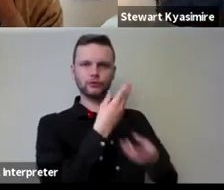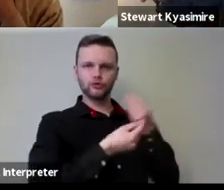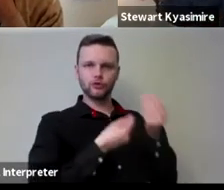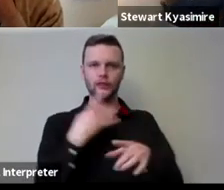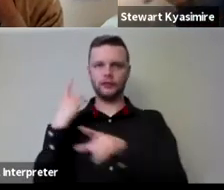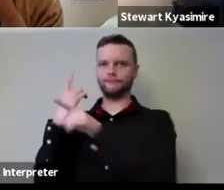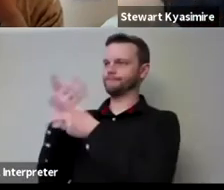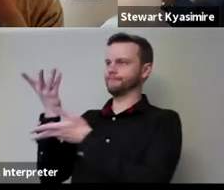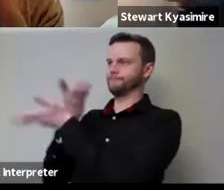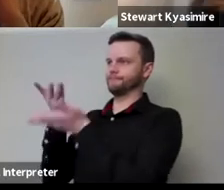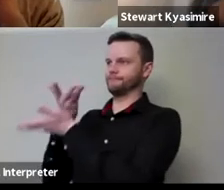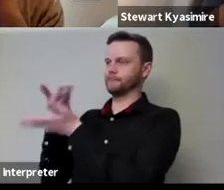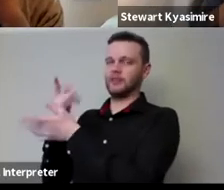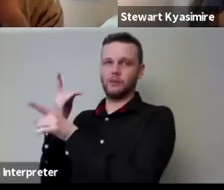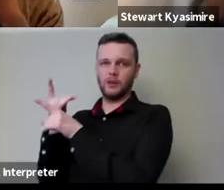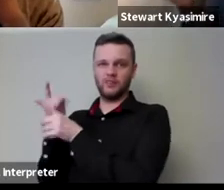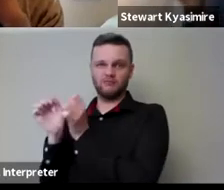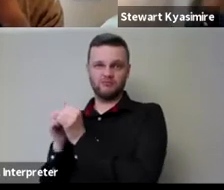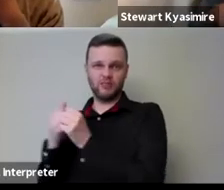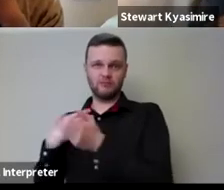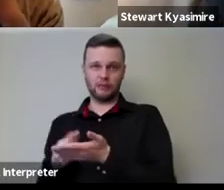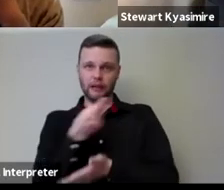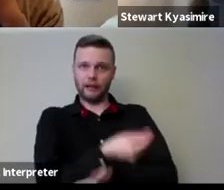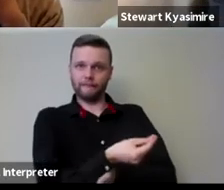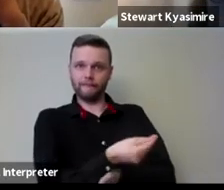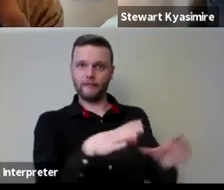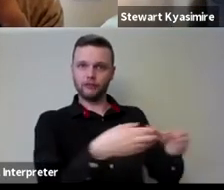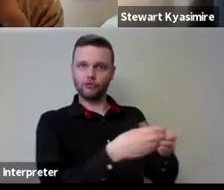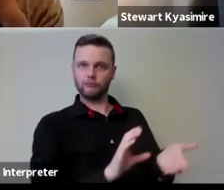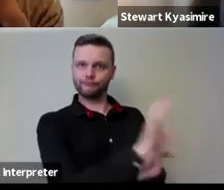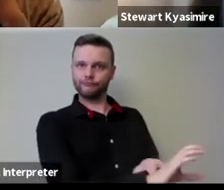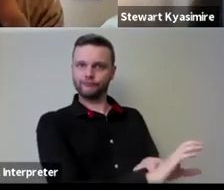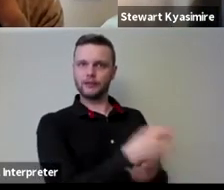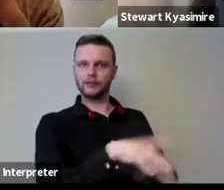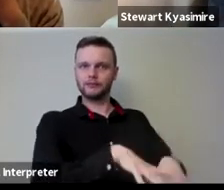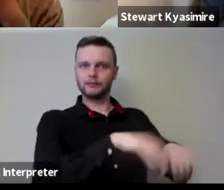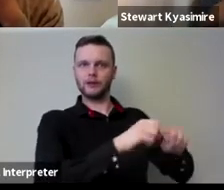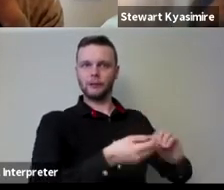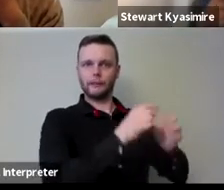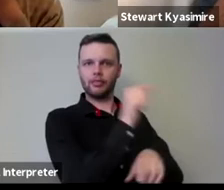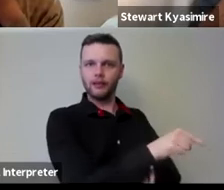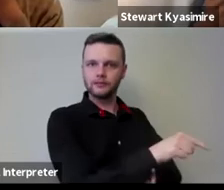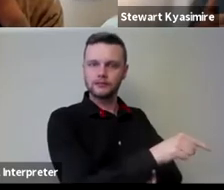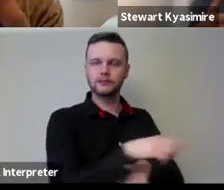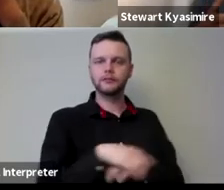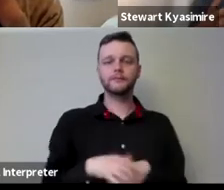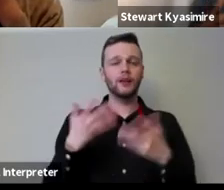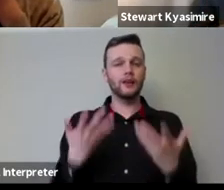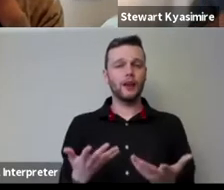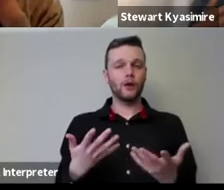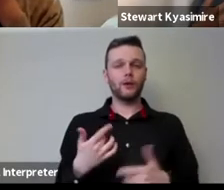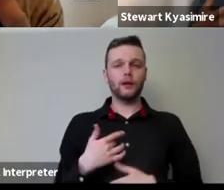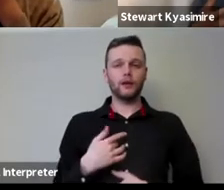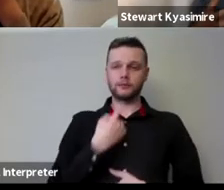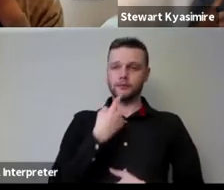to their boss and go is it okay if i give this person if this group of people money so that they can go and make this now what i'm doing is i'm